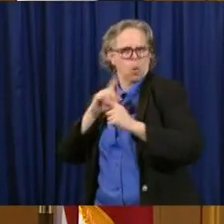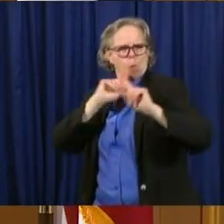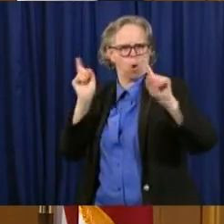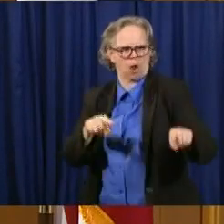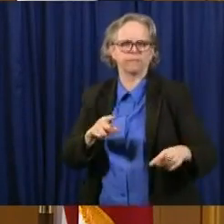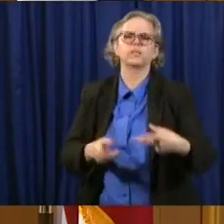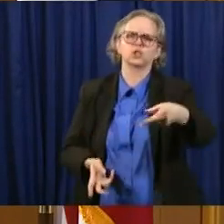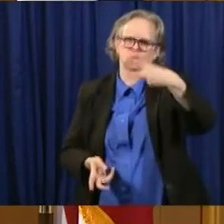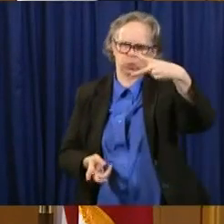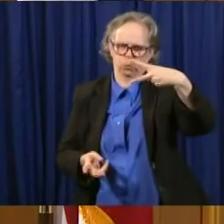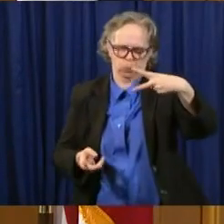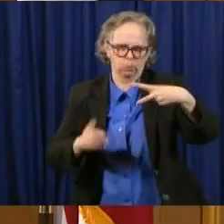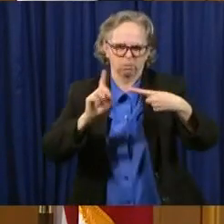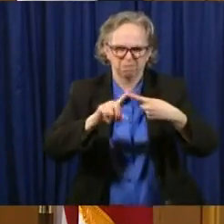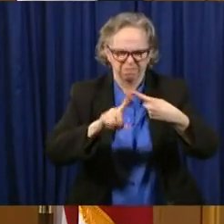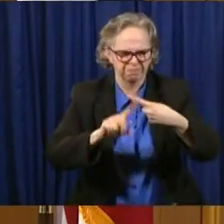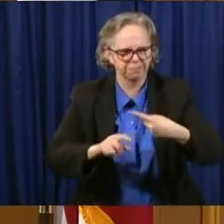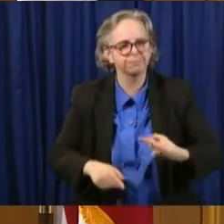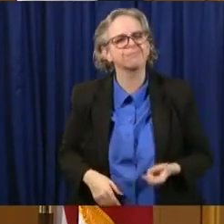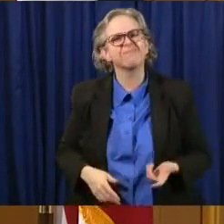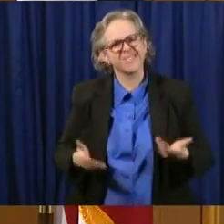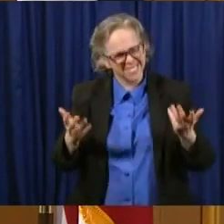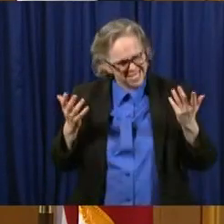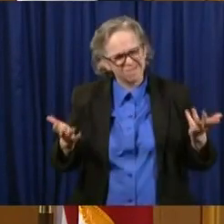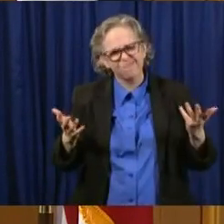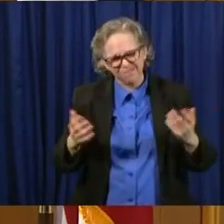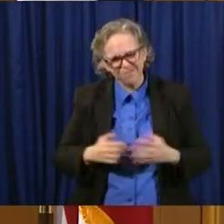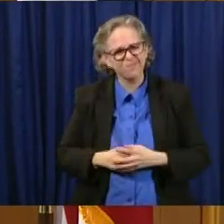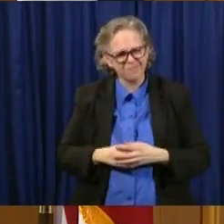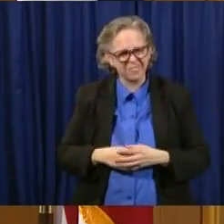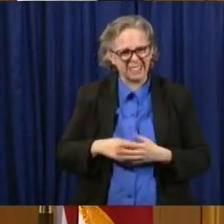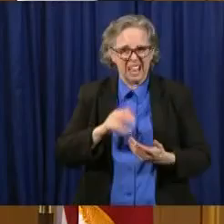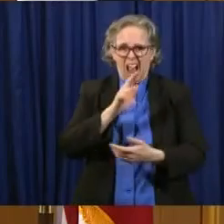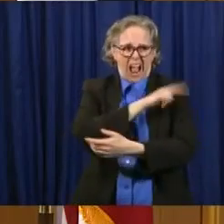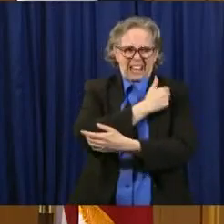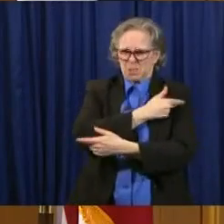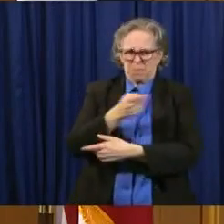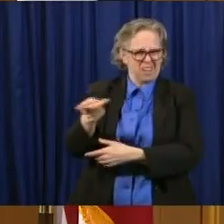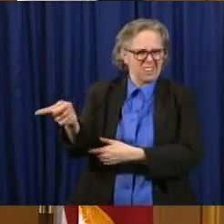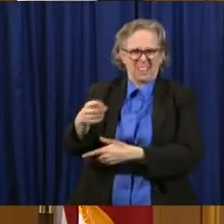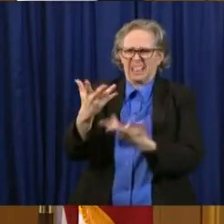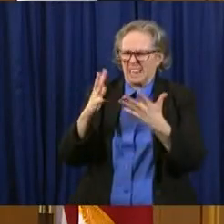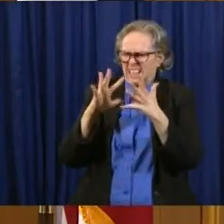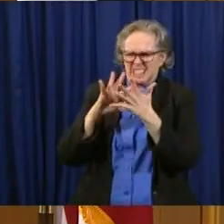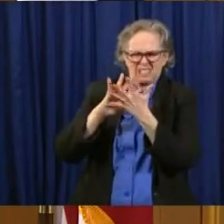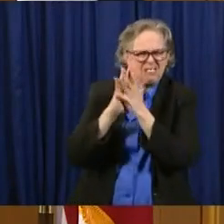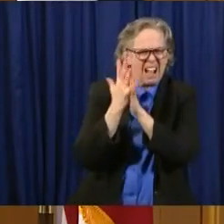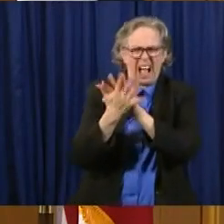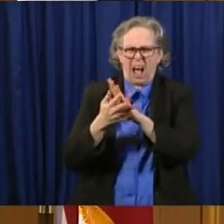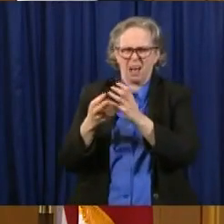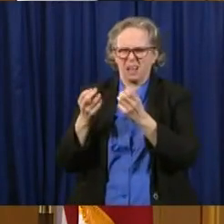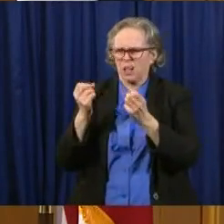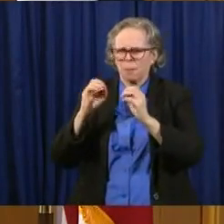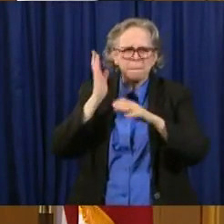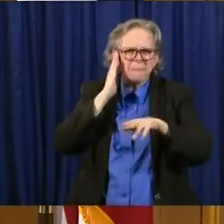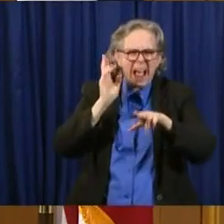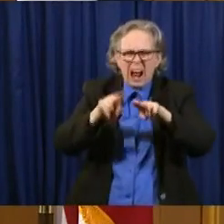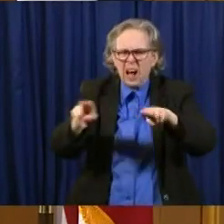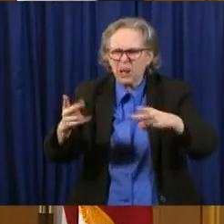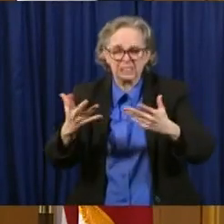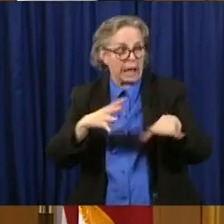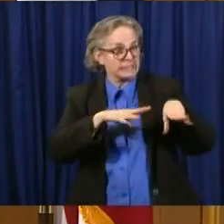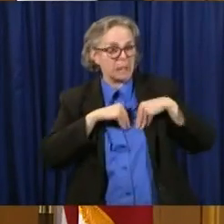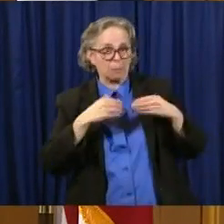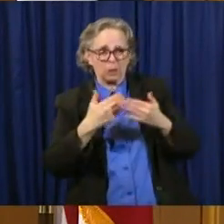One, a concern about our hospitals themselves being crowded and not being ready, uh, for the COVID-19